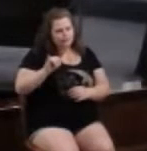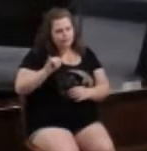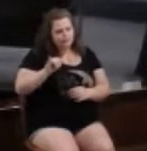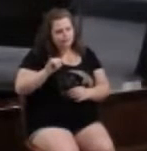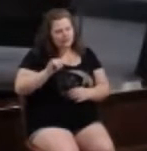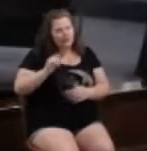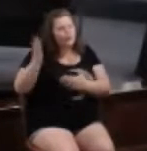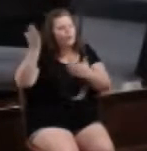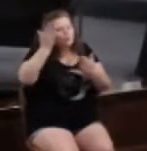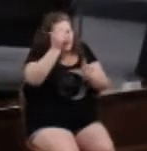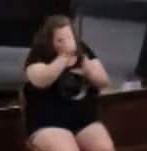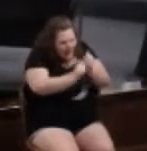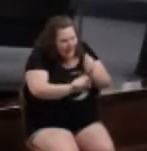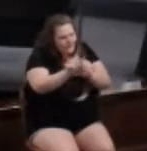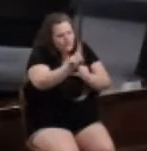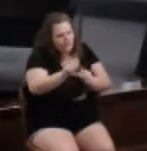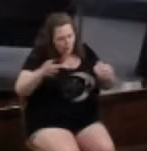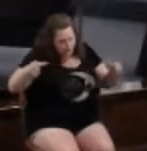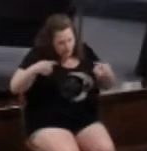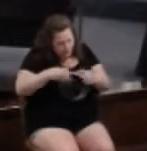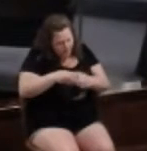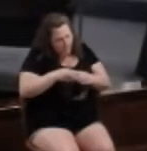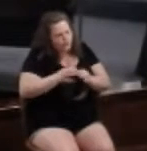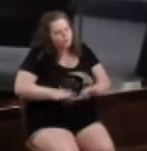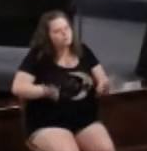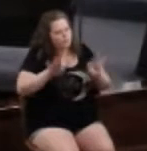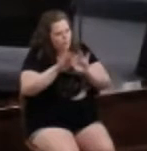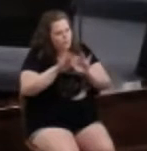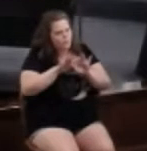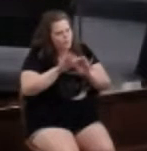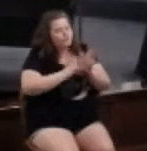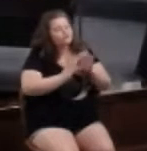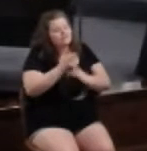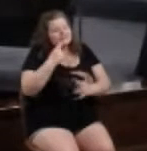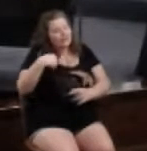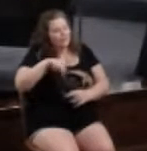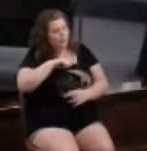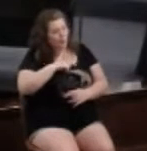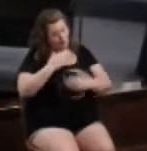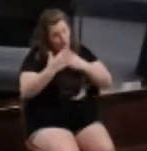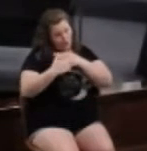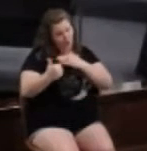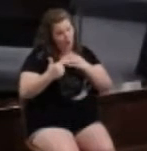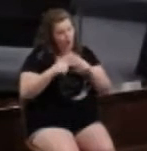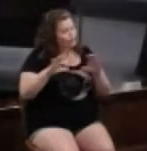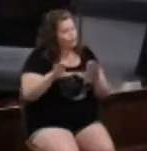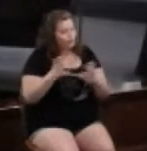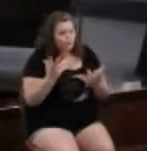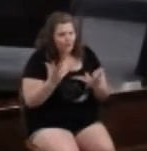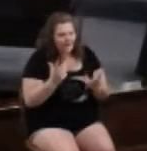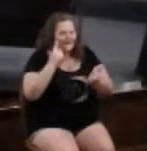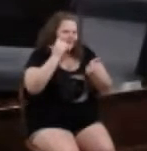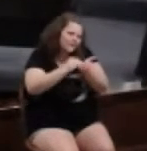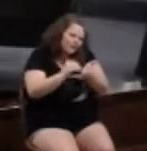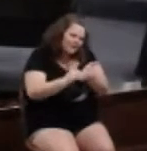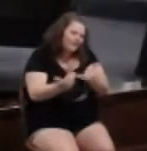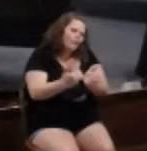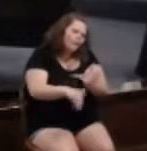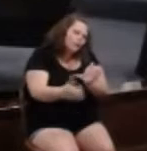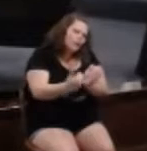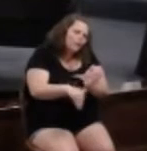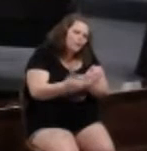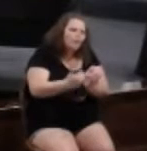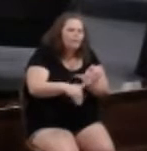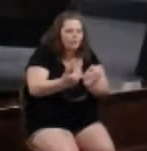Bringing everybody together. Jesus is writing that we are called to forgive over and over and over again.